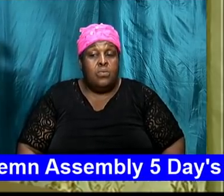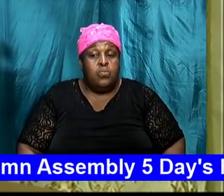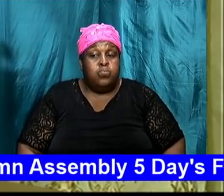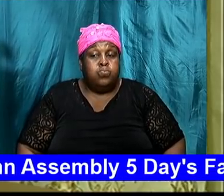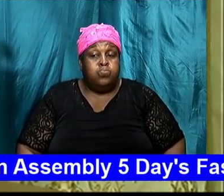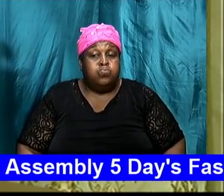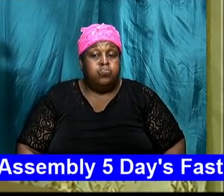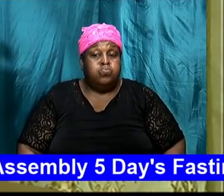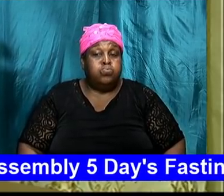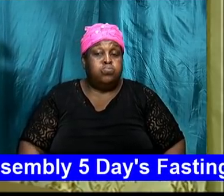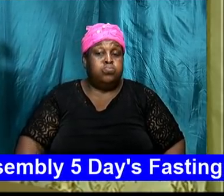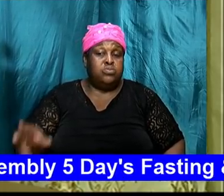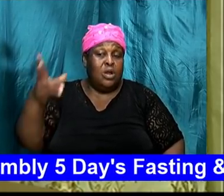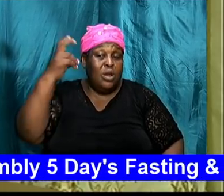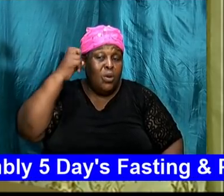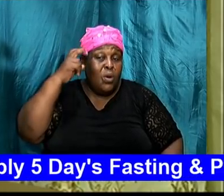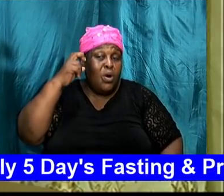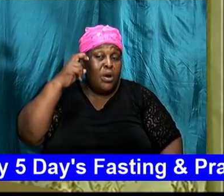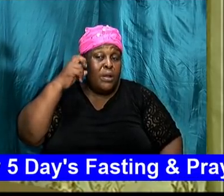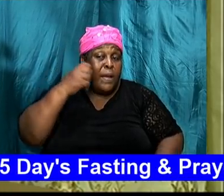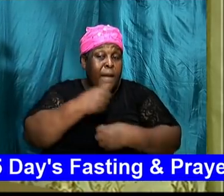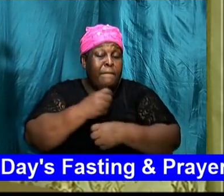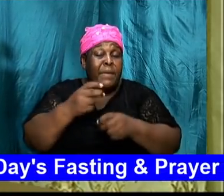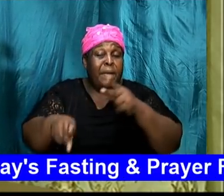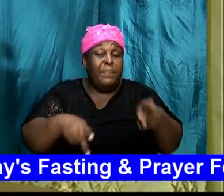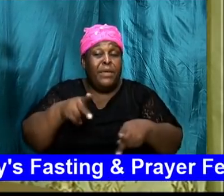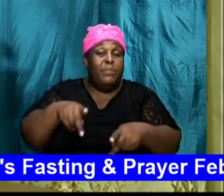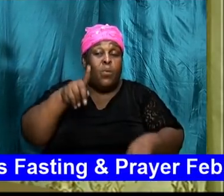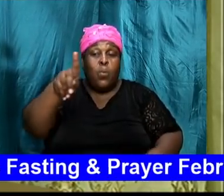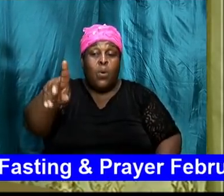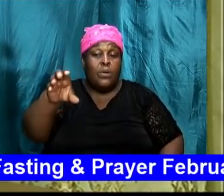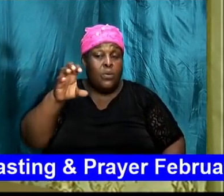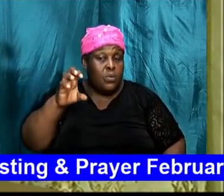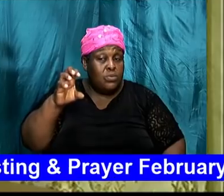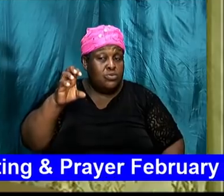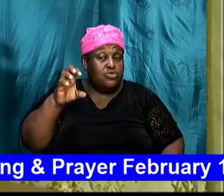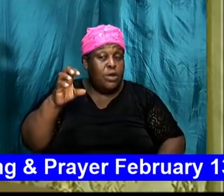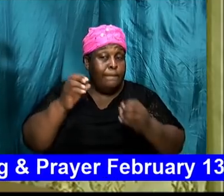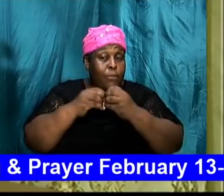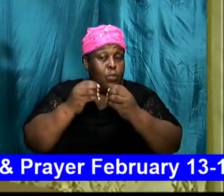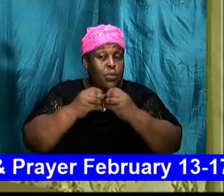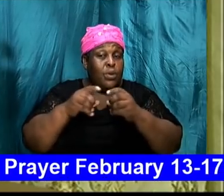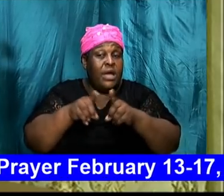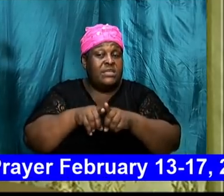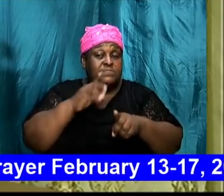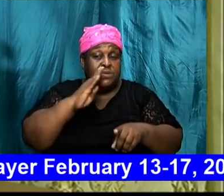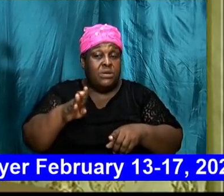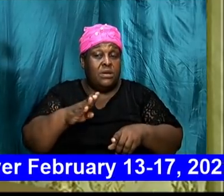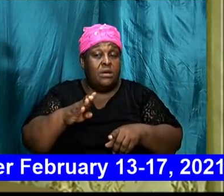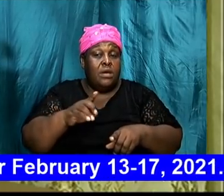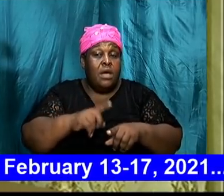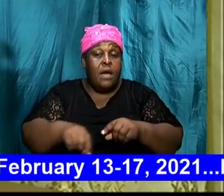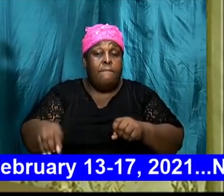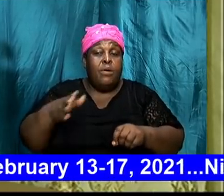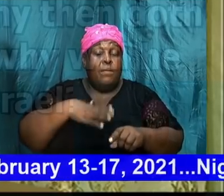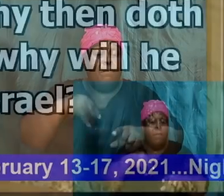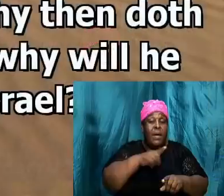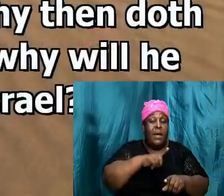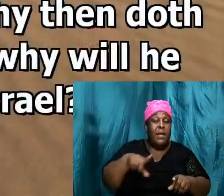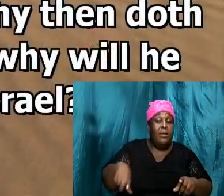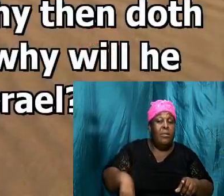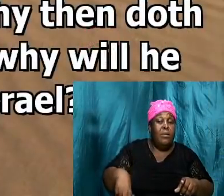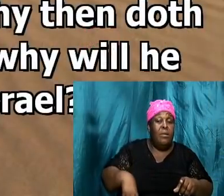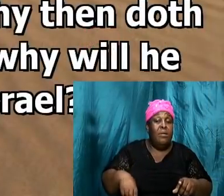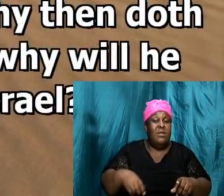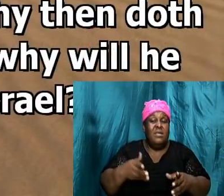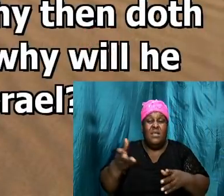so Joab answered the Lord make his people and hundred times so many more as they be but my Lord the king are they not